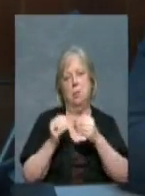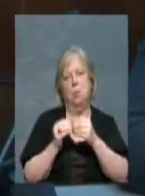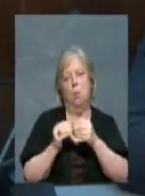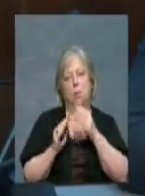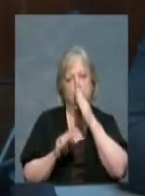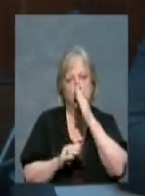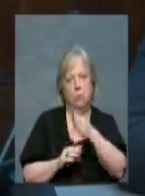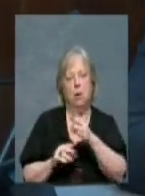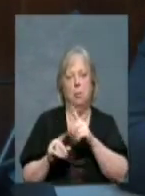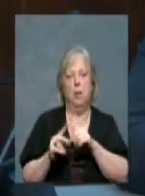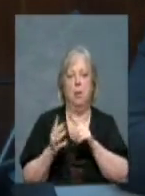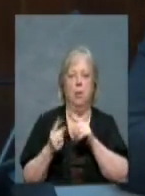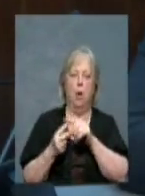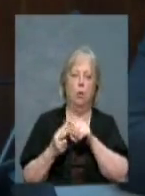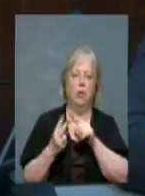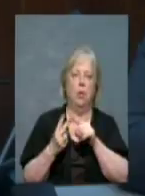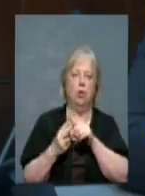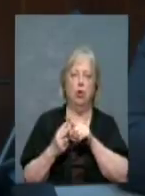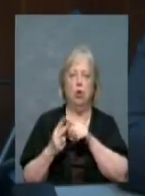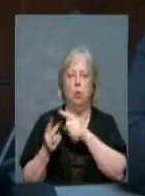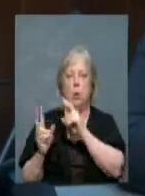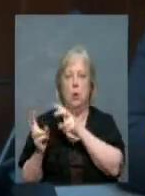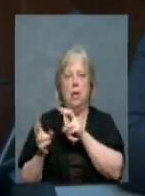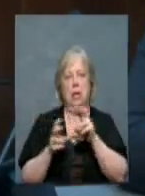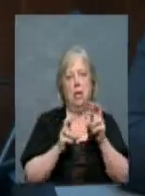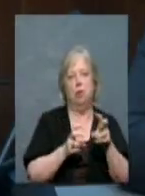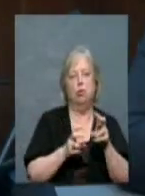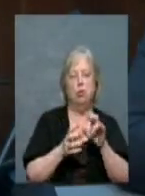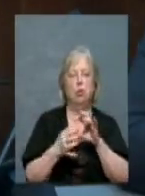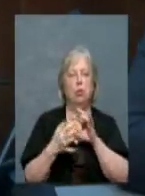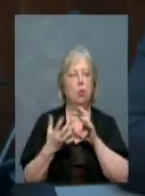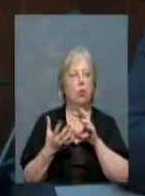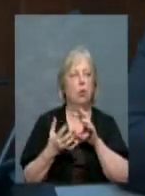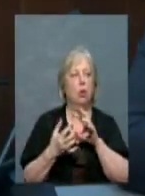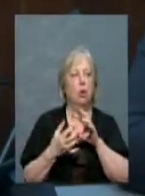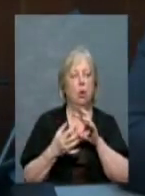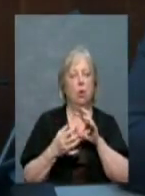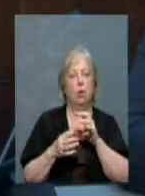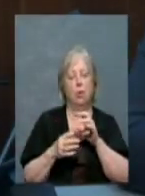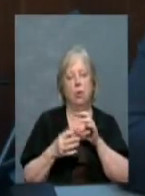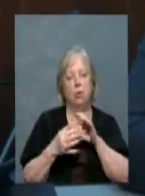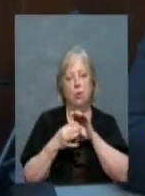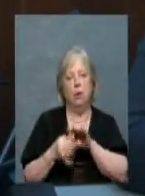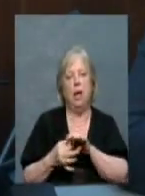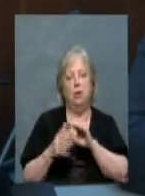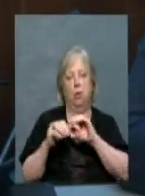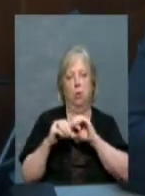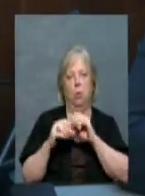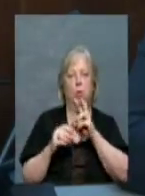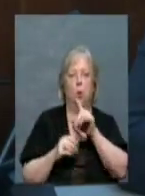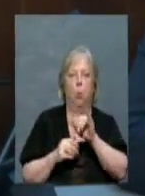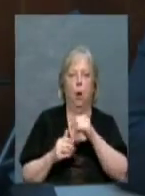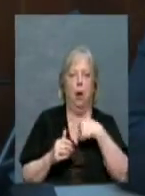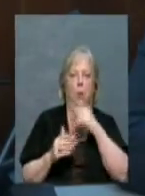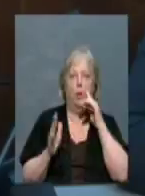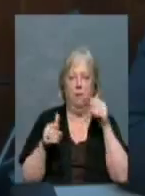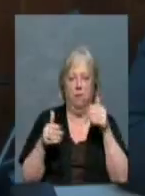But those are the two issues that really stem from how we focus on this. And,